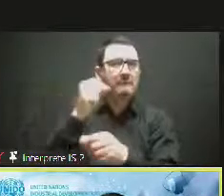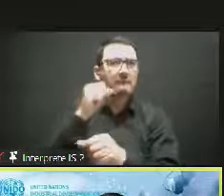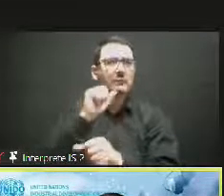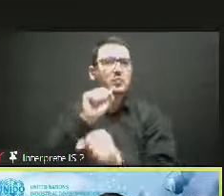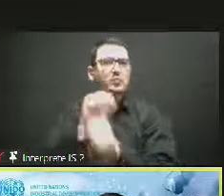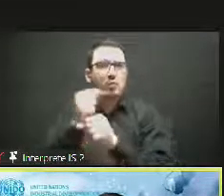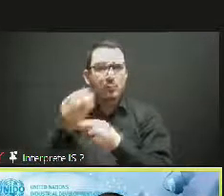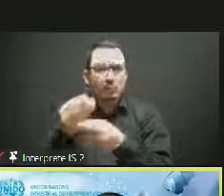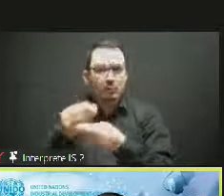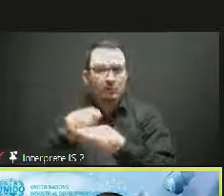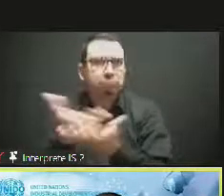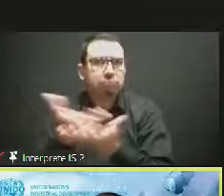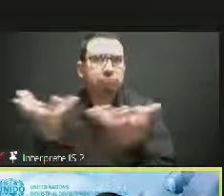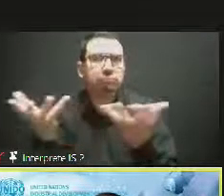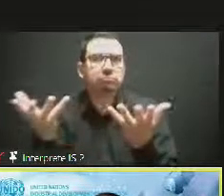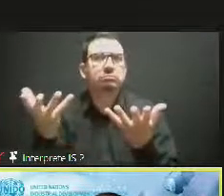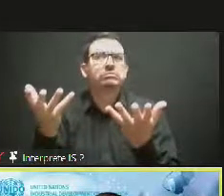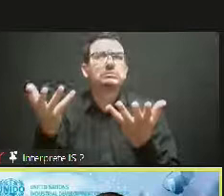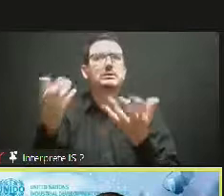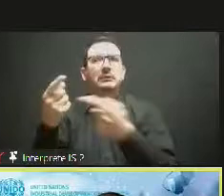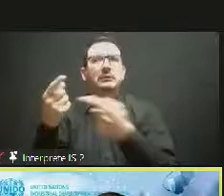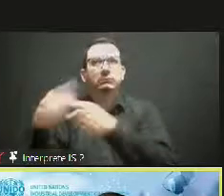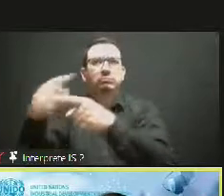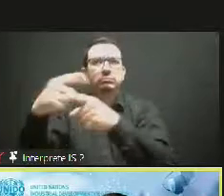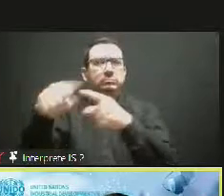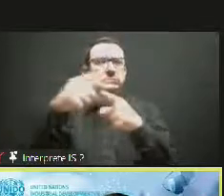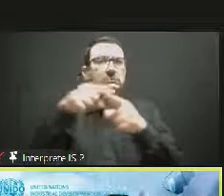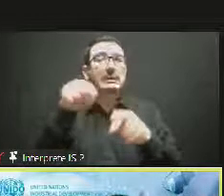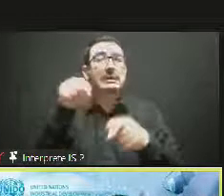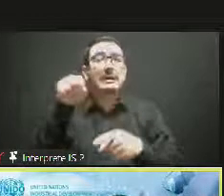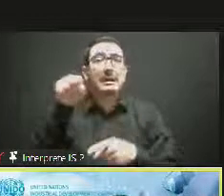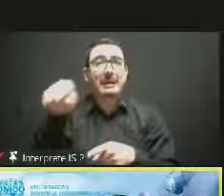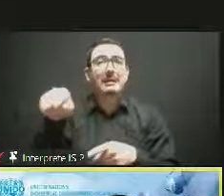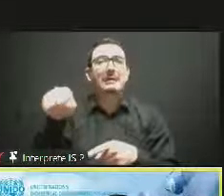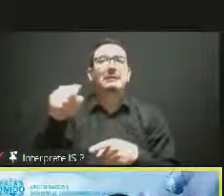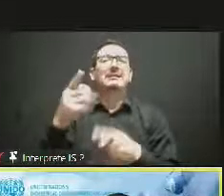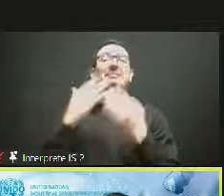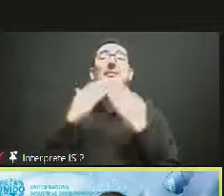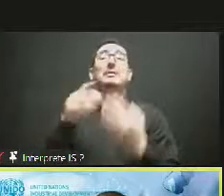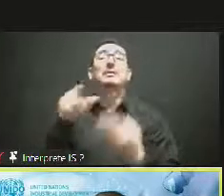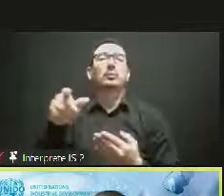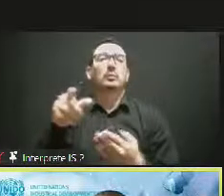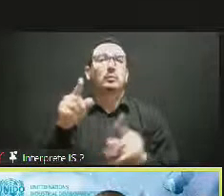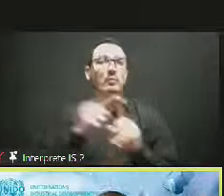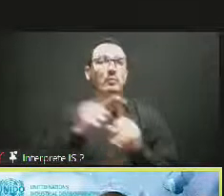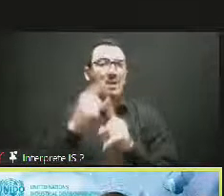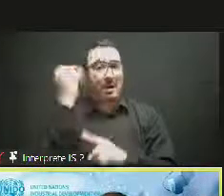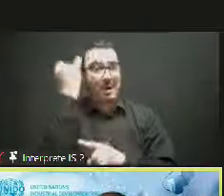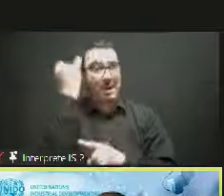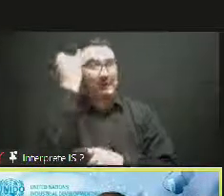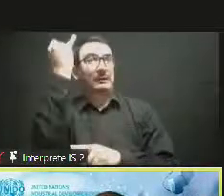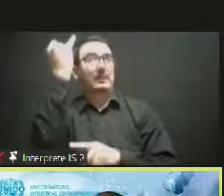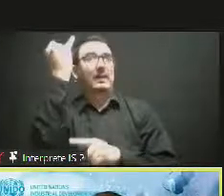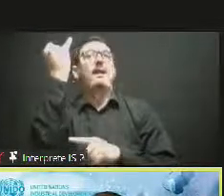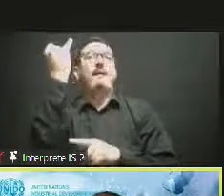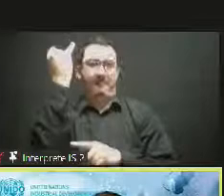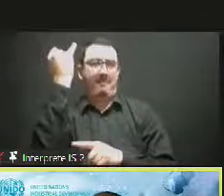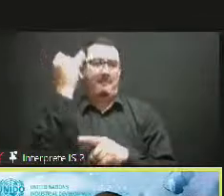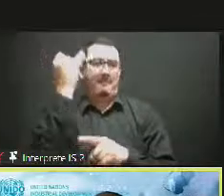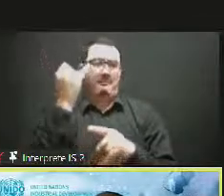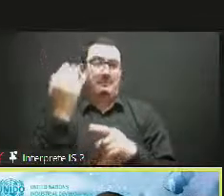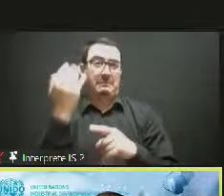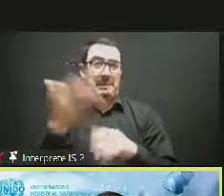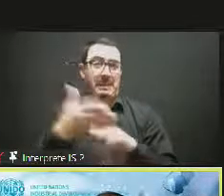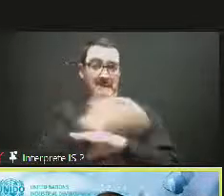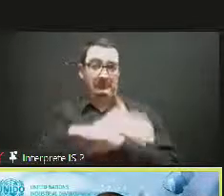figures that we have been hearing from the previous speakers. One aspect that is very relevant